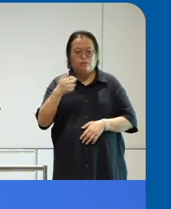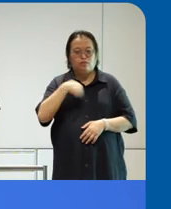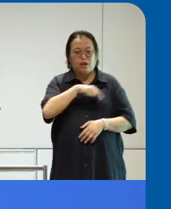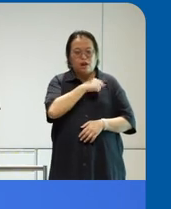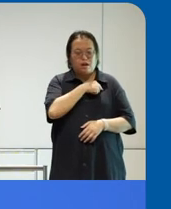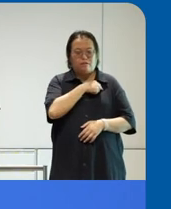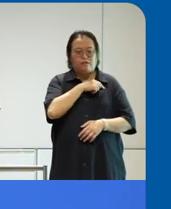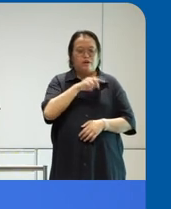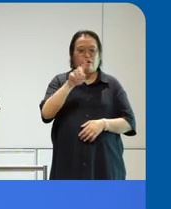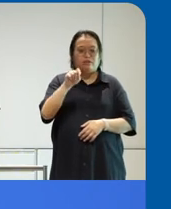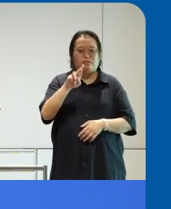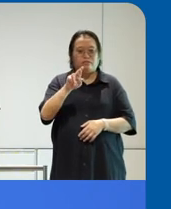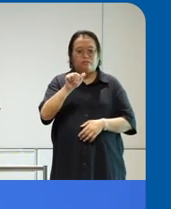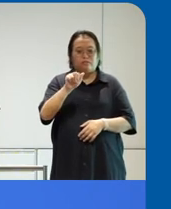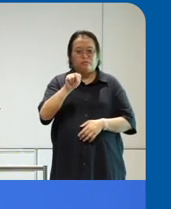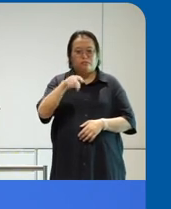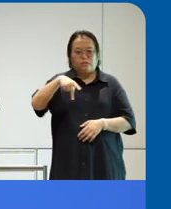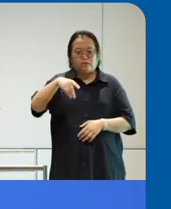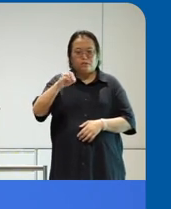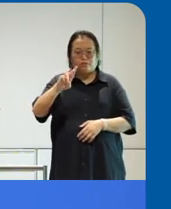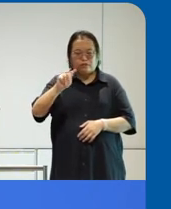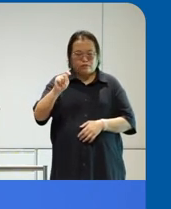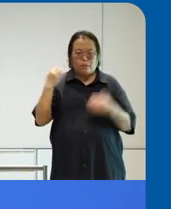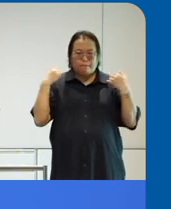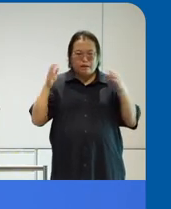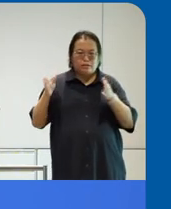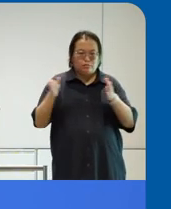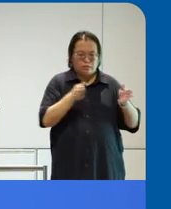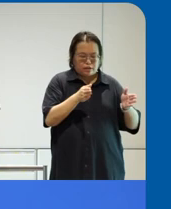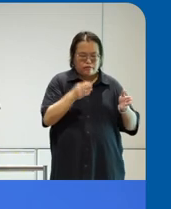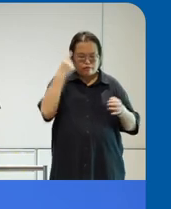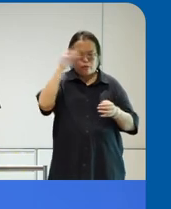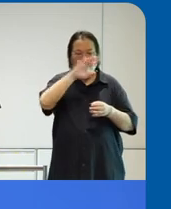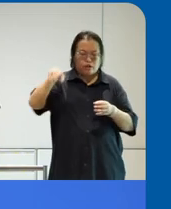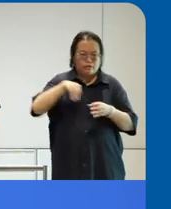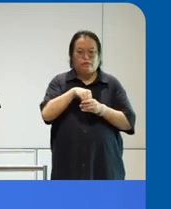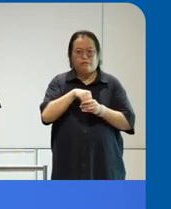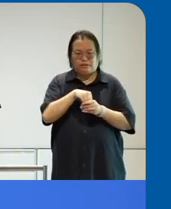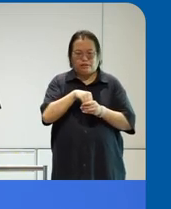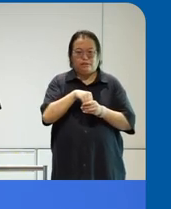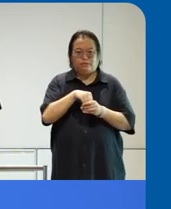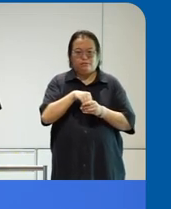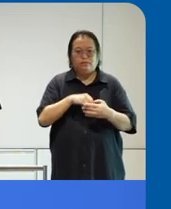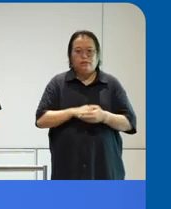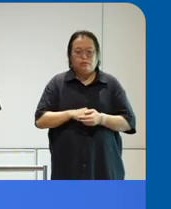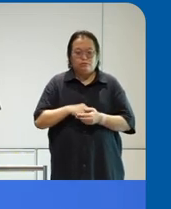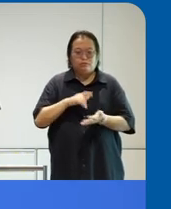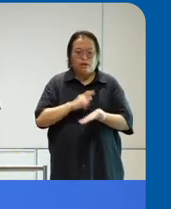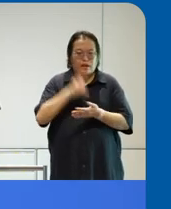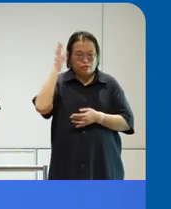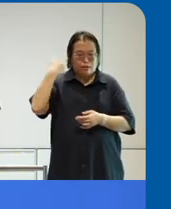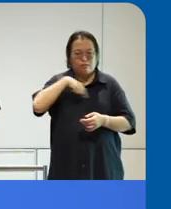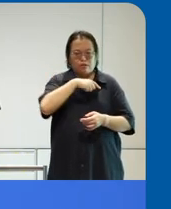2040, which highlights transport for all and inclusivity. And that's why, one reason we're doing, everyone's working so hard on these